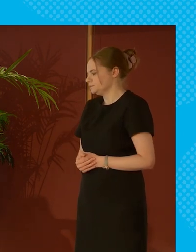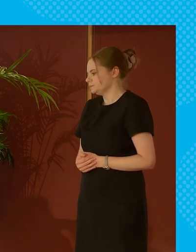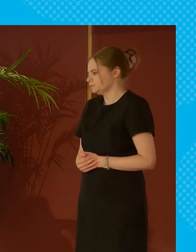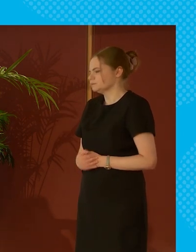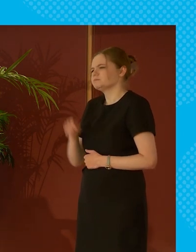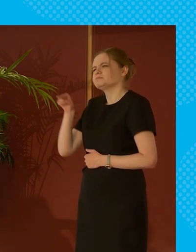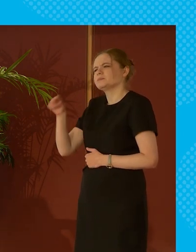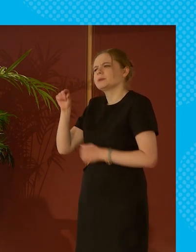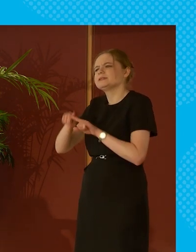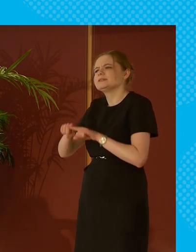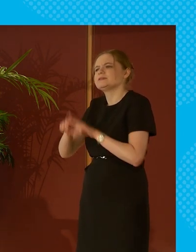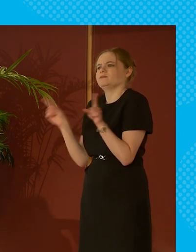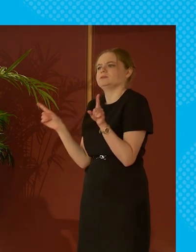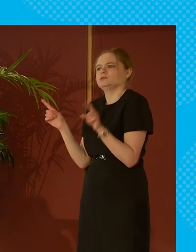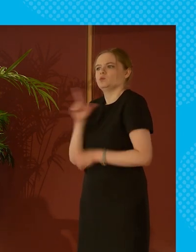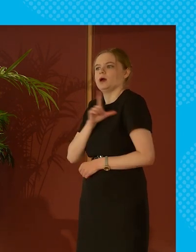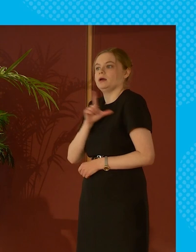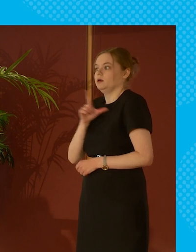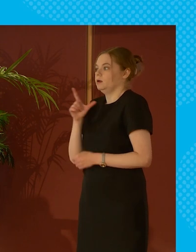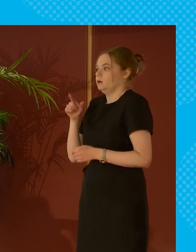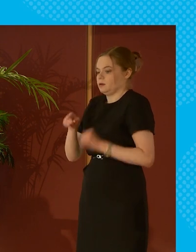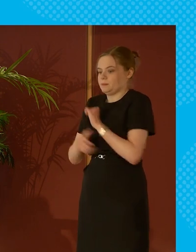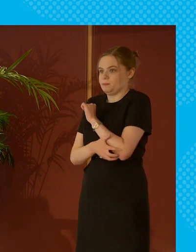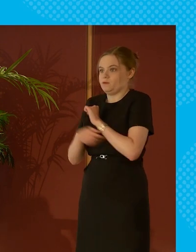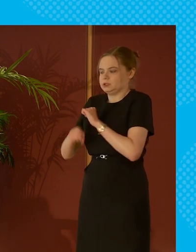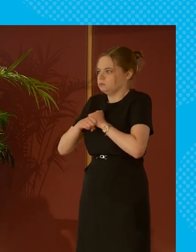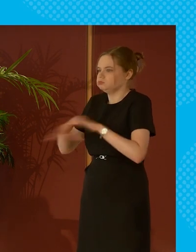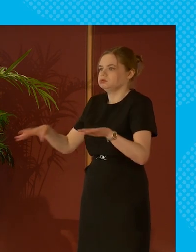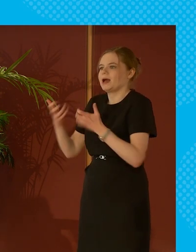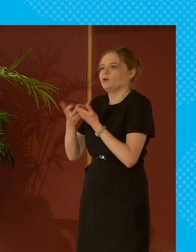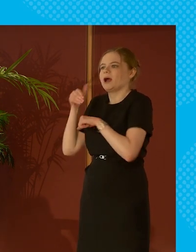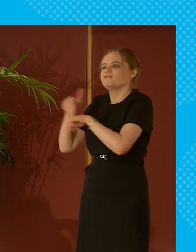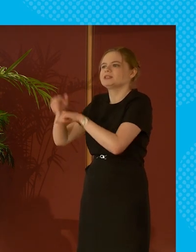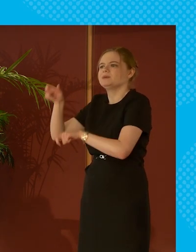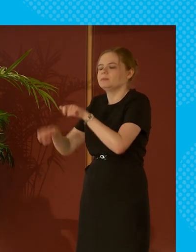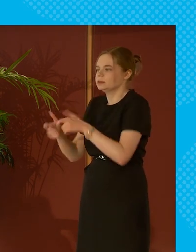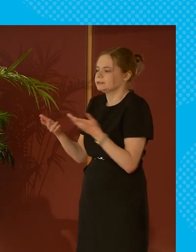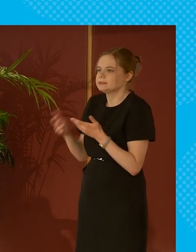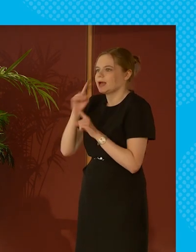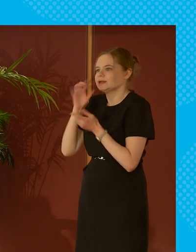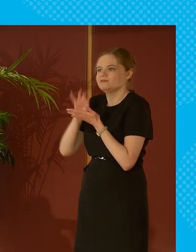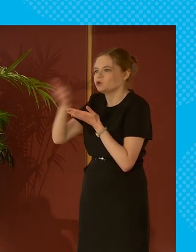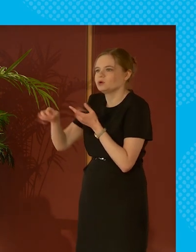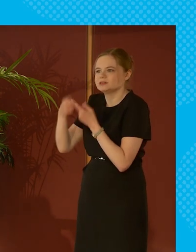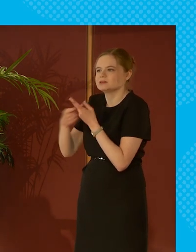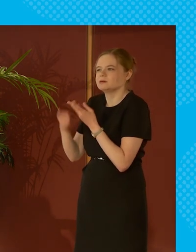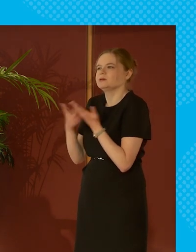sense of the word because what they are are the effects of poverty generally and I think it's particularly